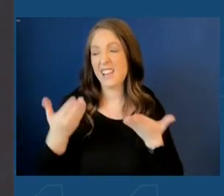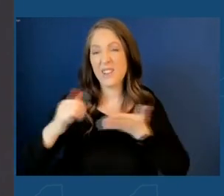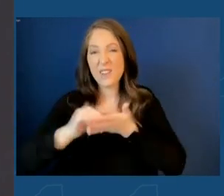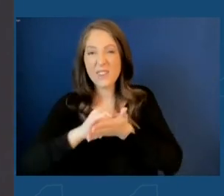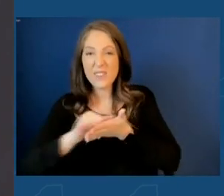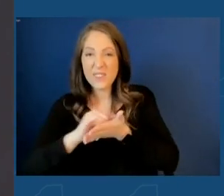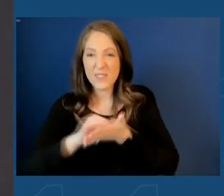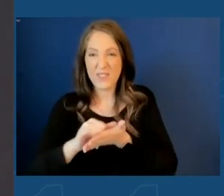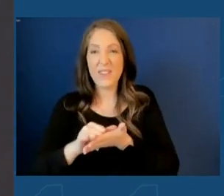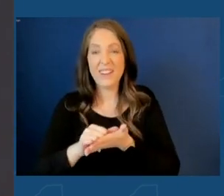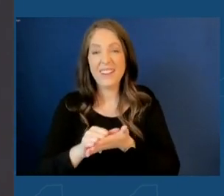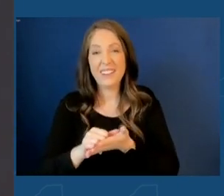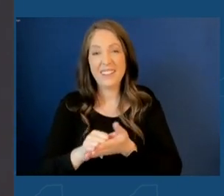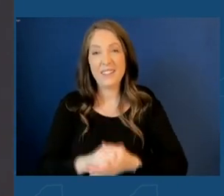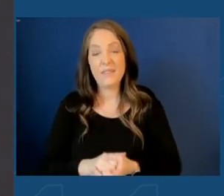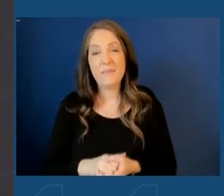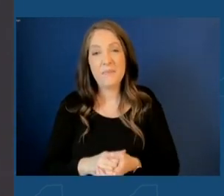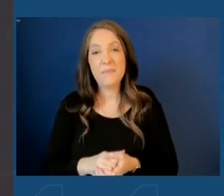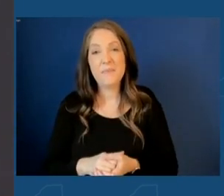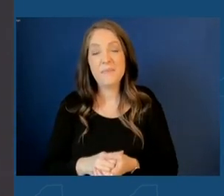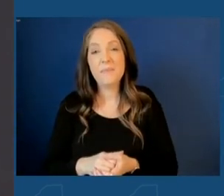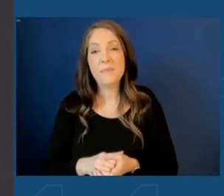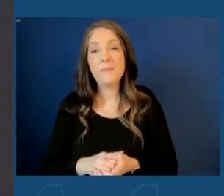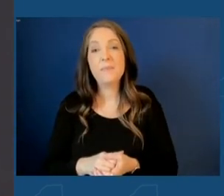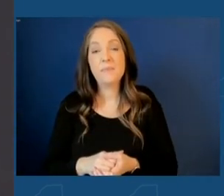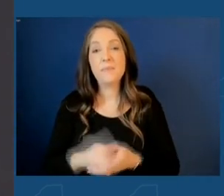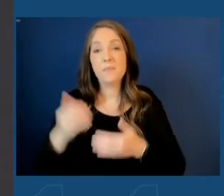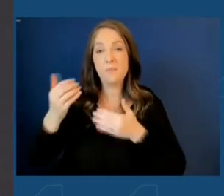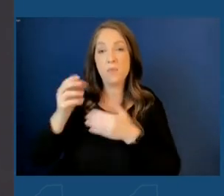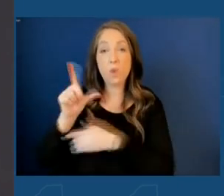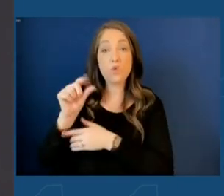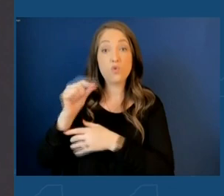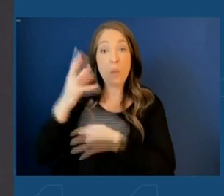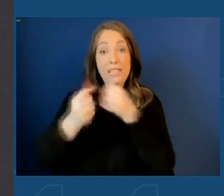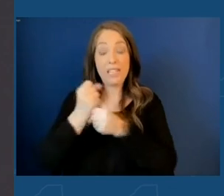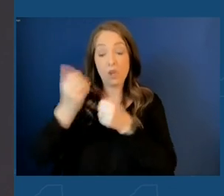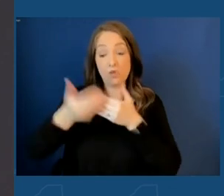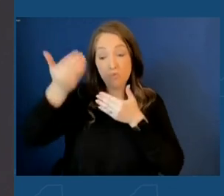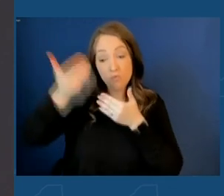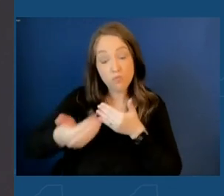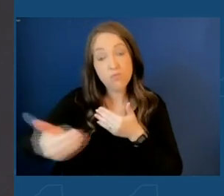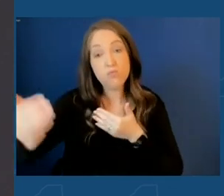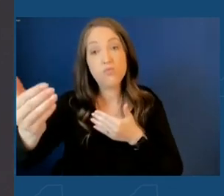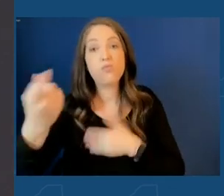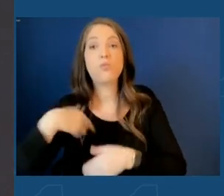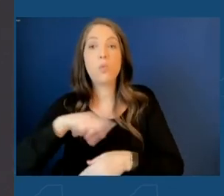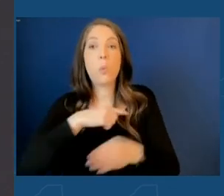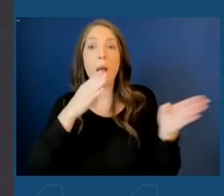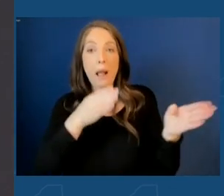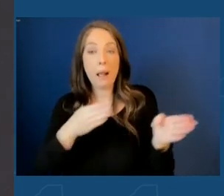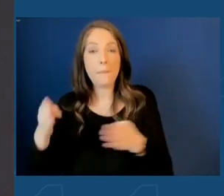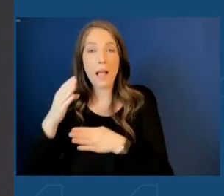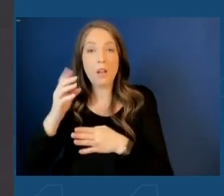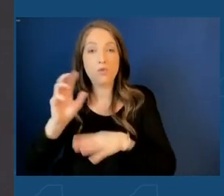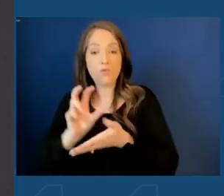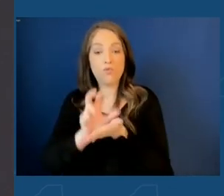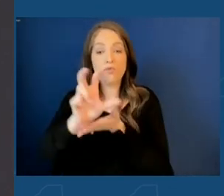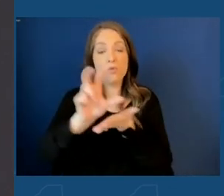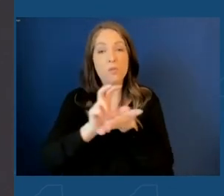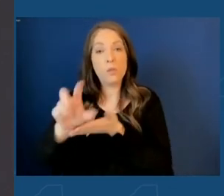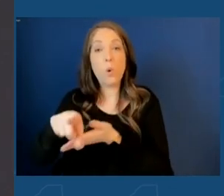outside of Syracuse here. And over the next 20-plus years, we plan to invest up to